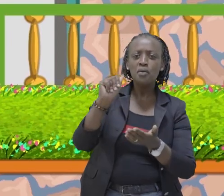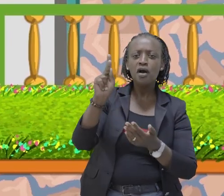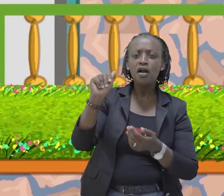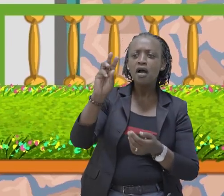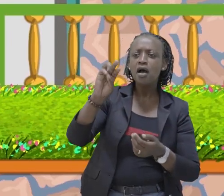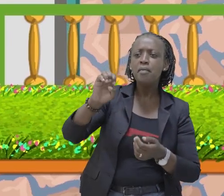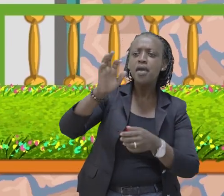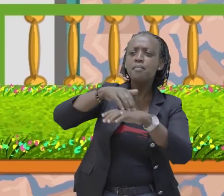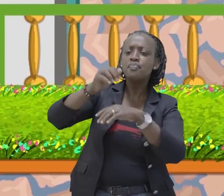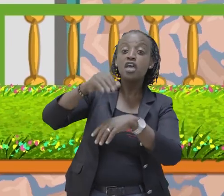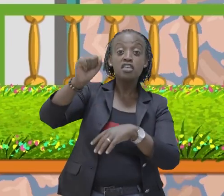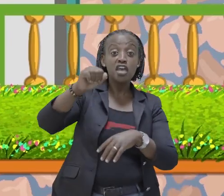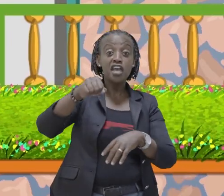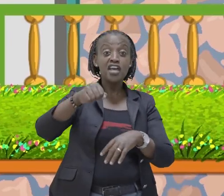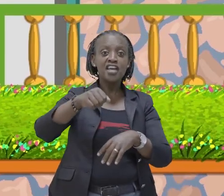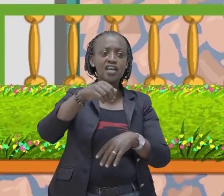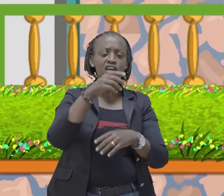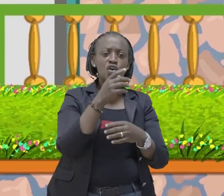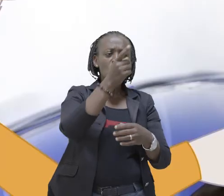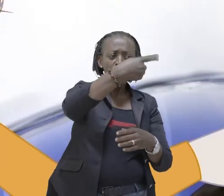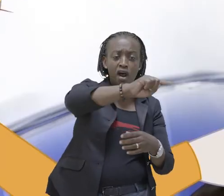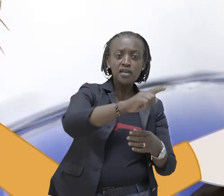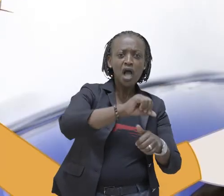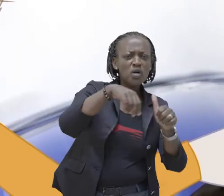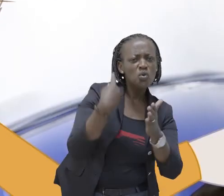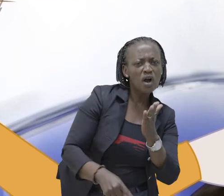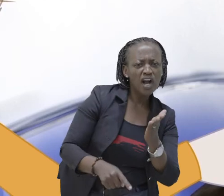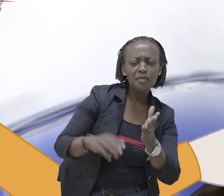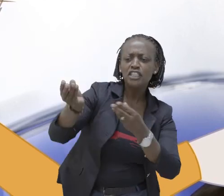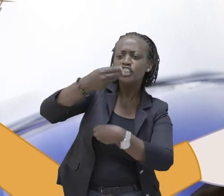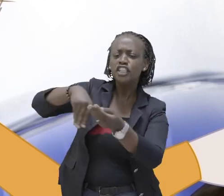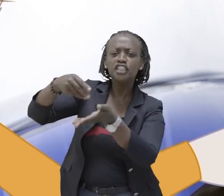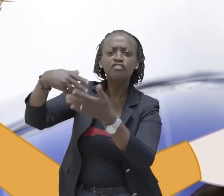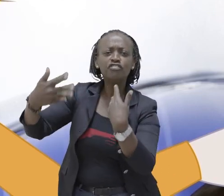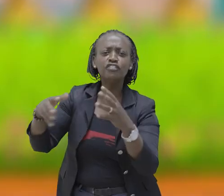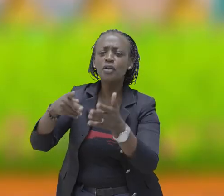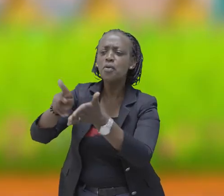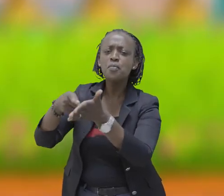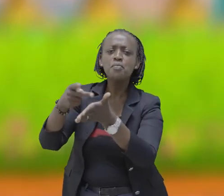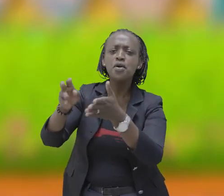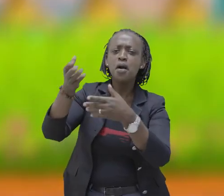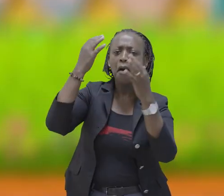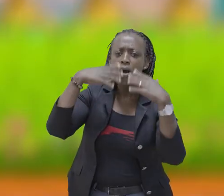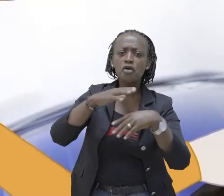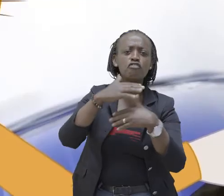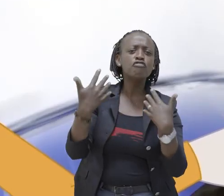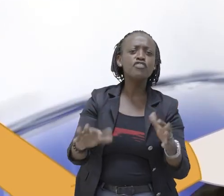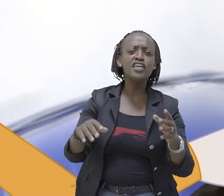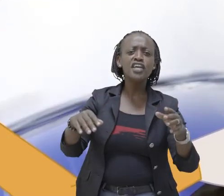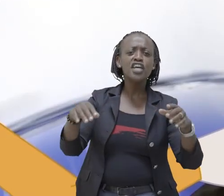Bakame! Bakame! Yes? You were right! About what? I sold everything! They bought everything!